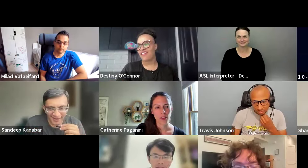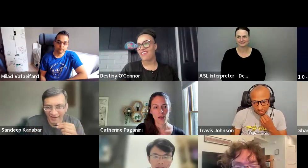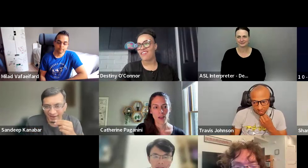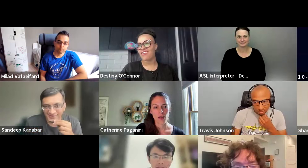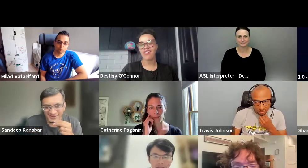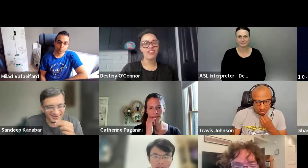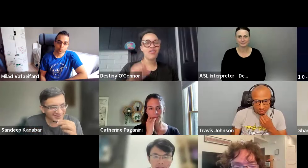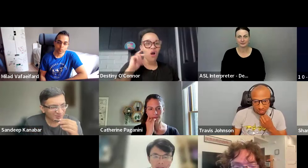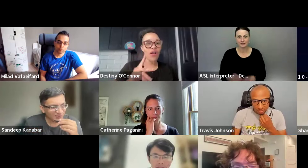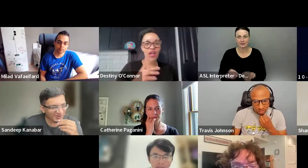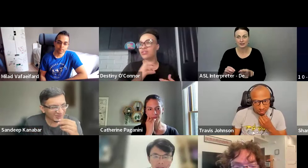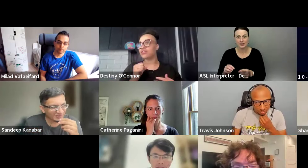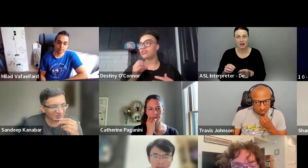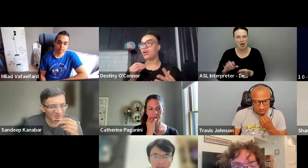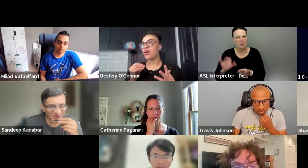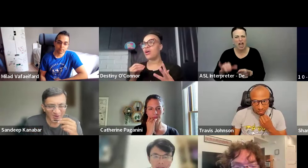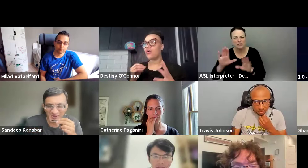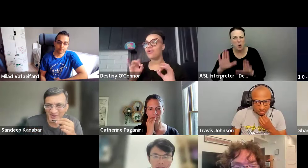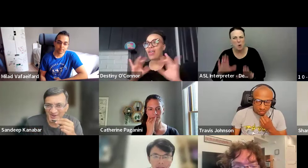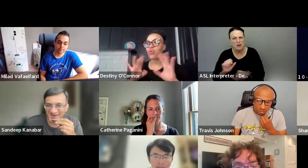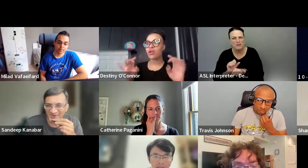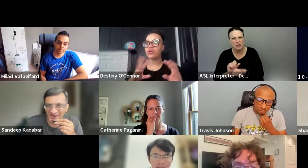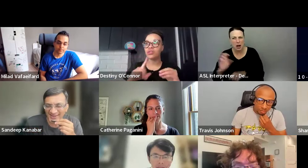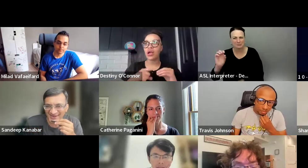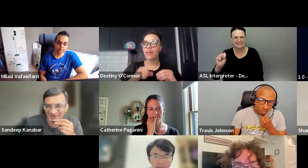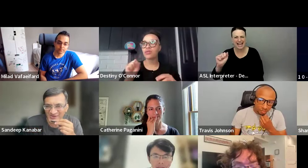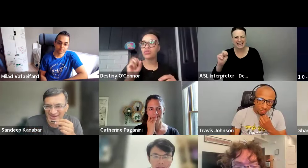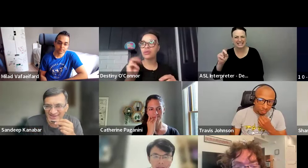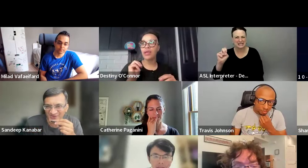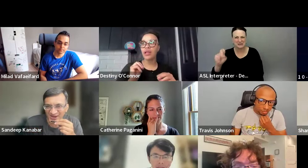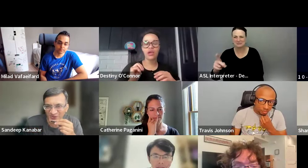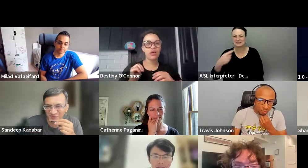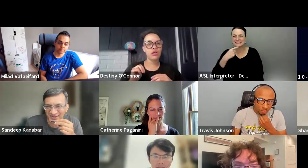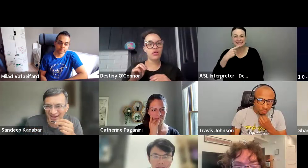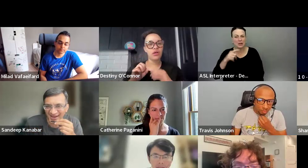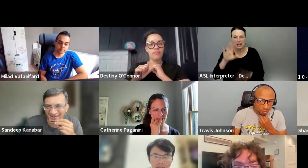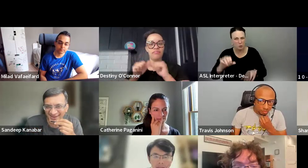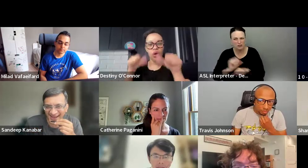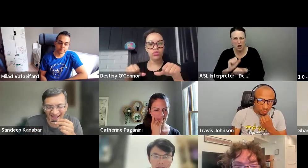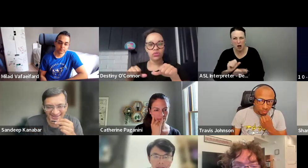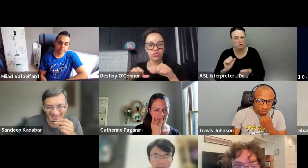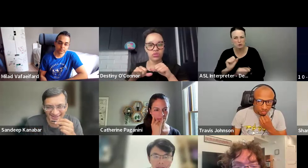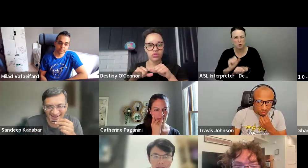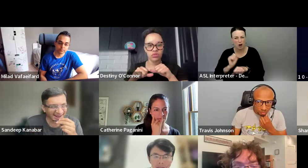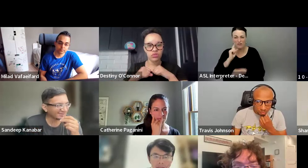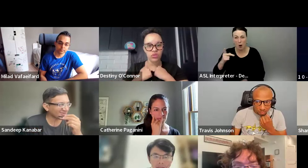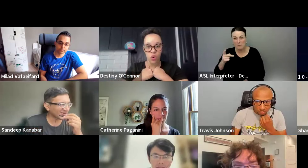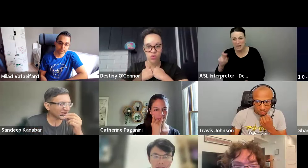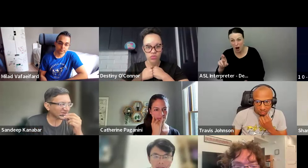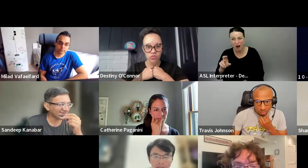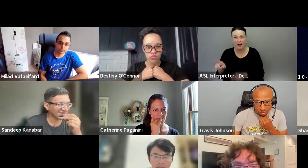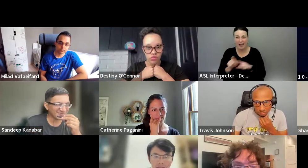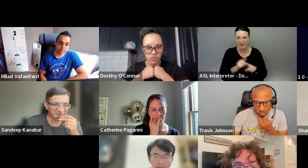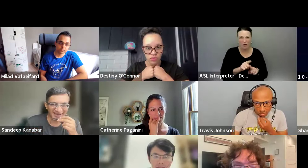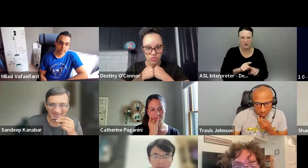Serla? Serla, that's a very wonderful joke. So Katherine says to watch for PR and Serla cracked a